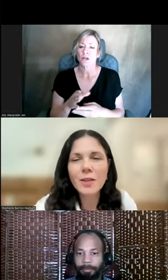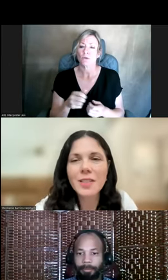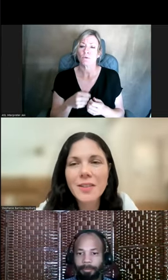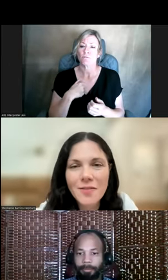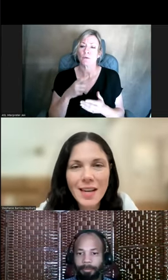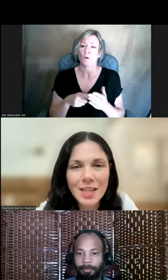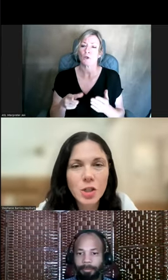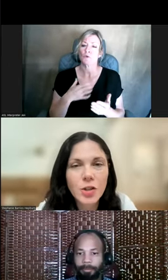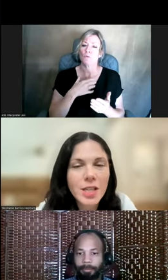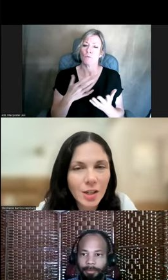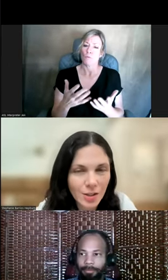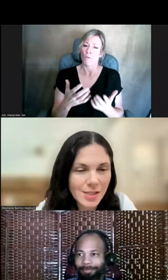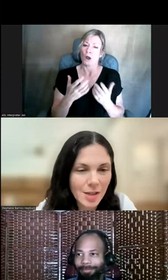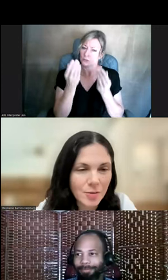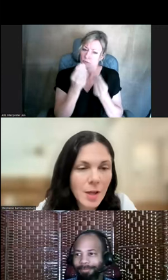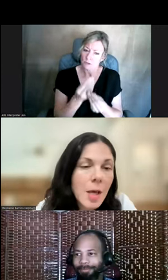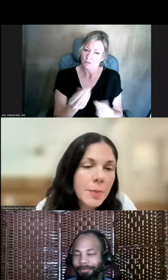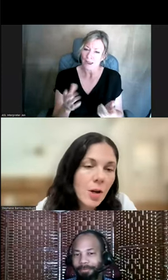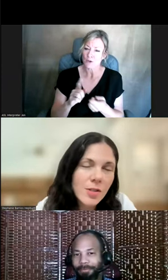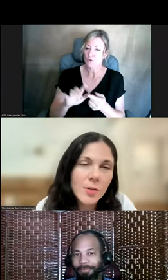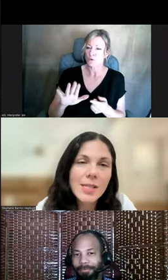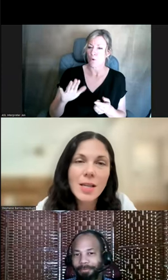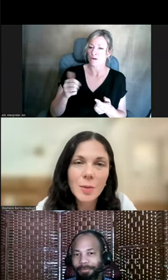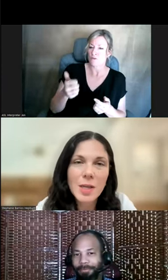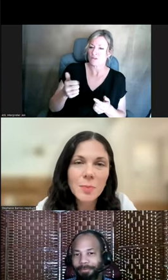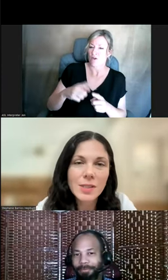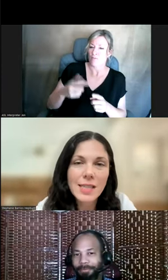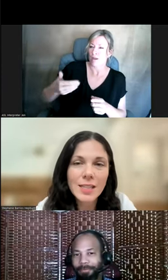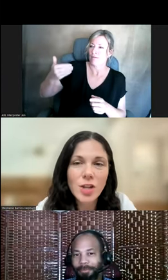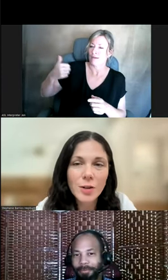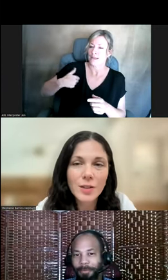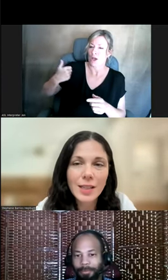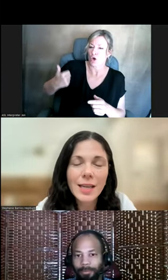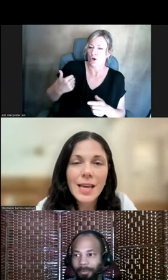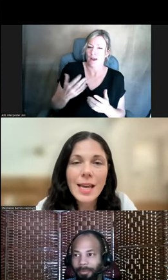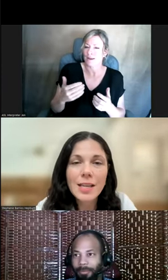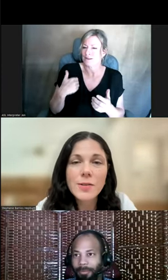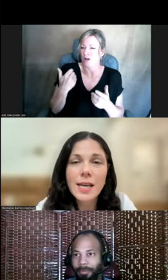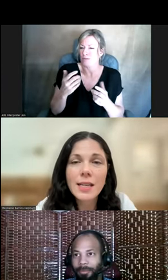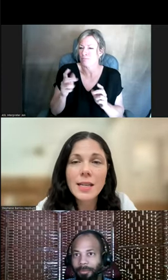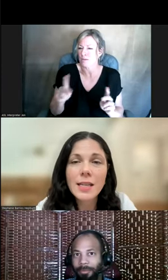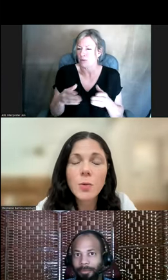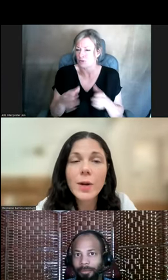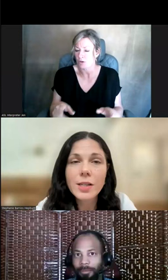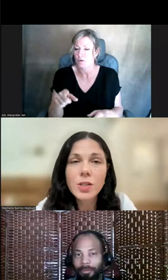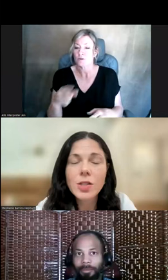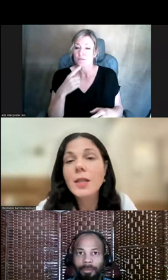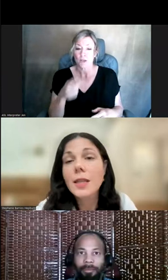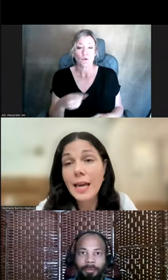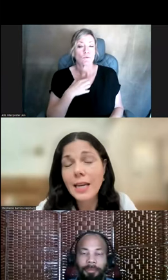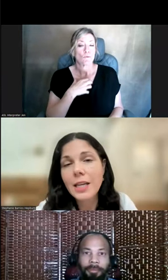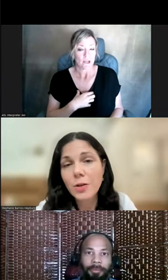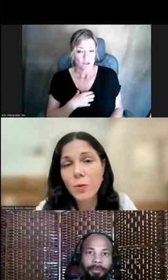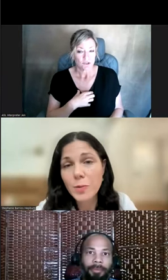wished rather to convey to your younger self, but also to young people today generally. And you said you wish